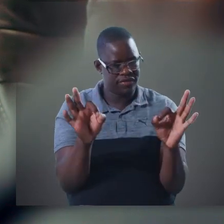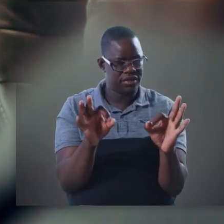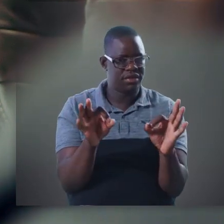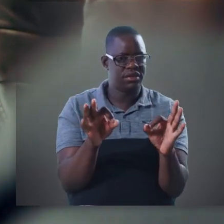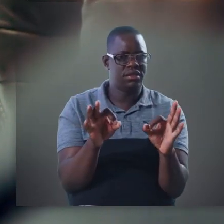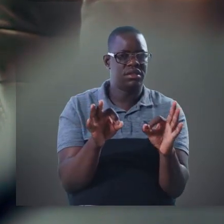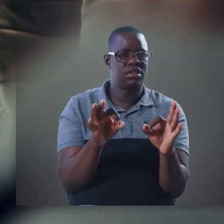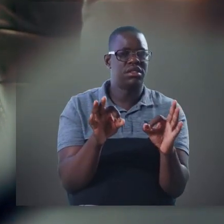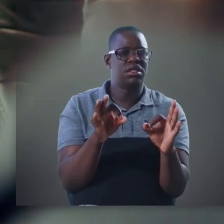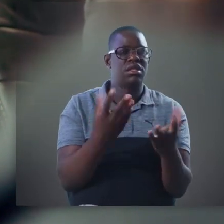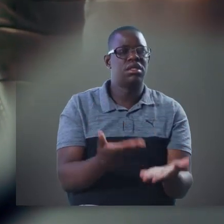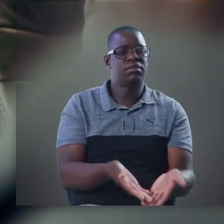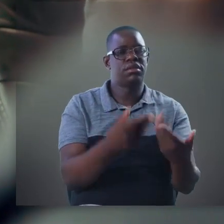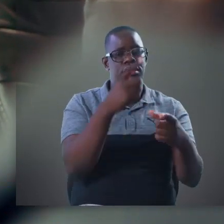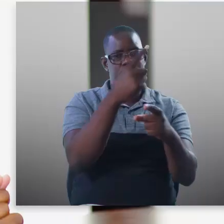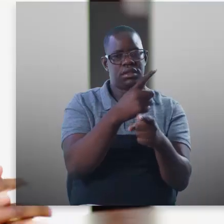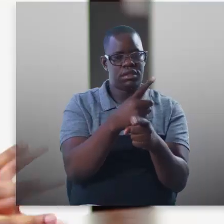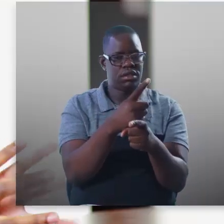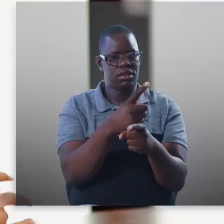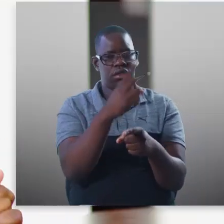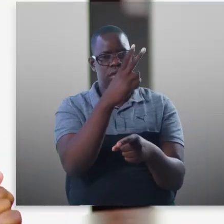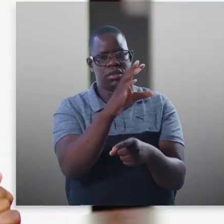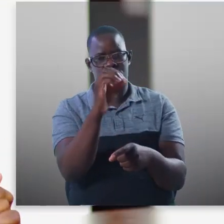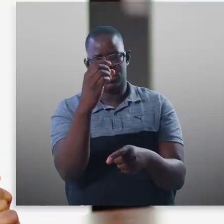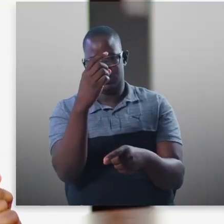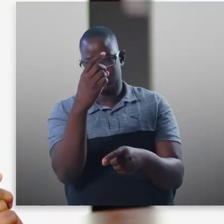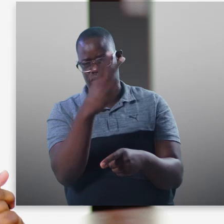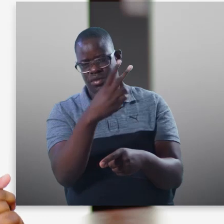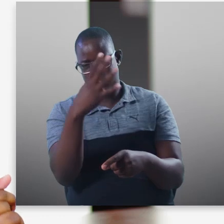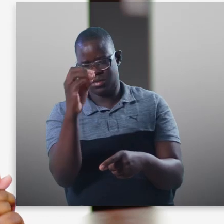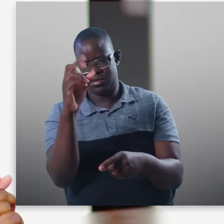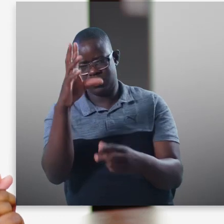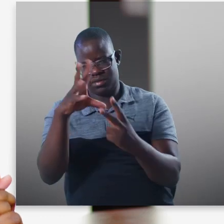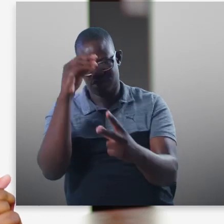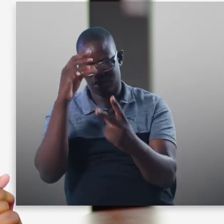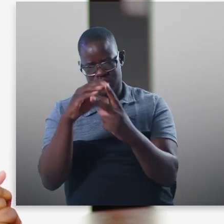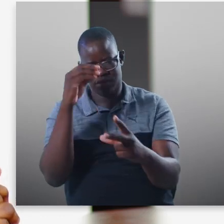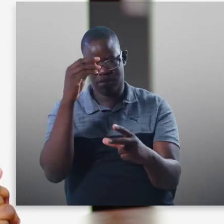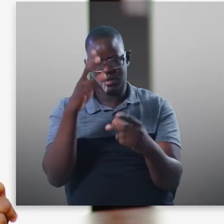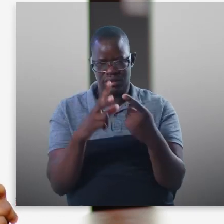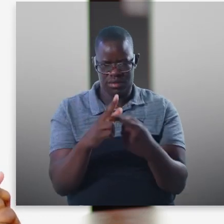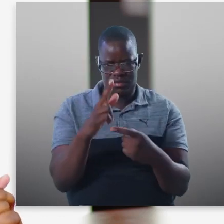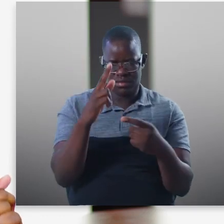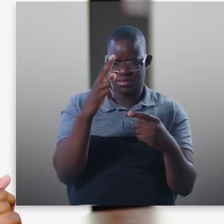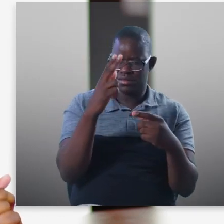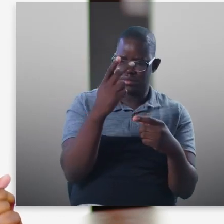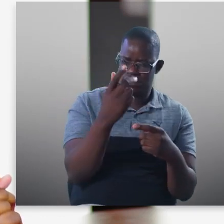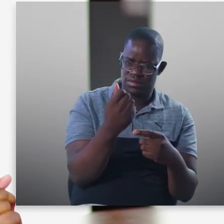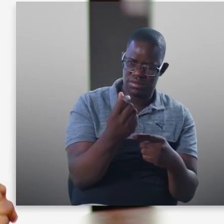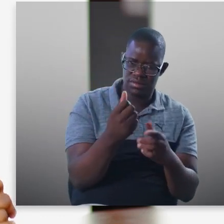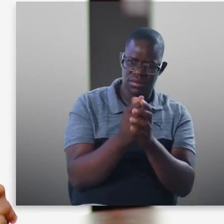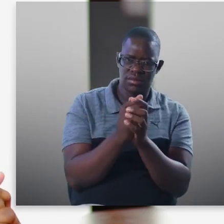clinics. Are schools not totally free now? Yes. They are subsidized by the government at 250